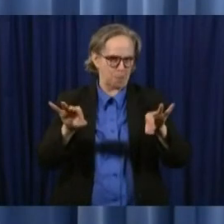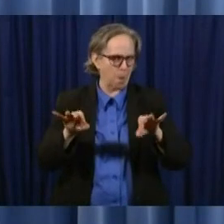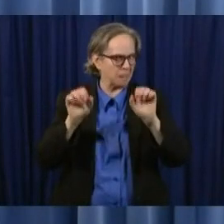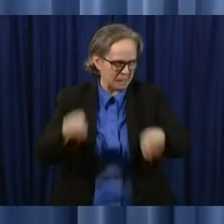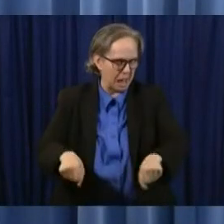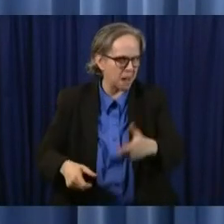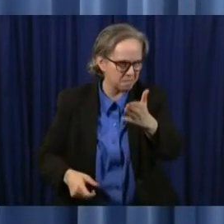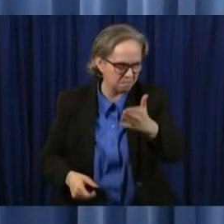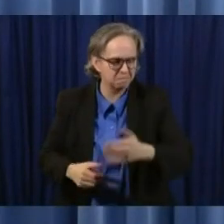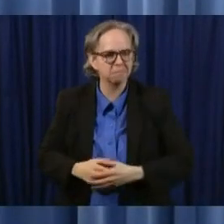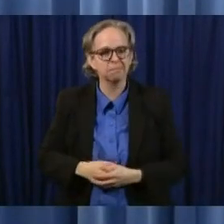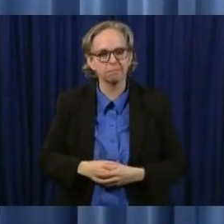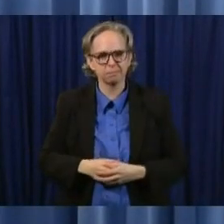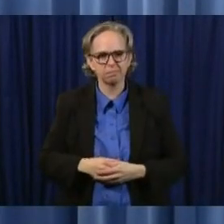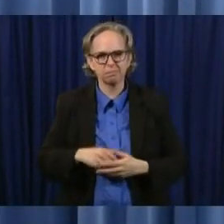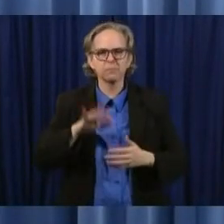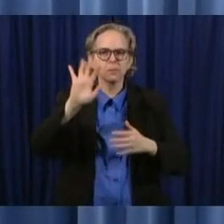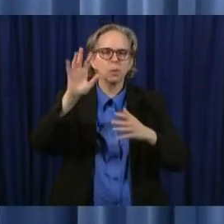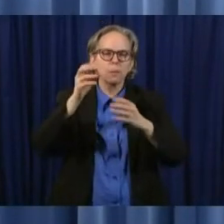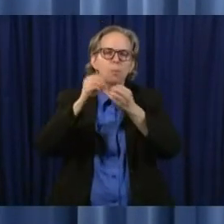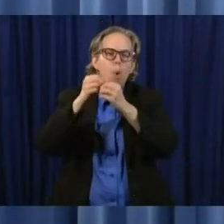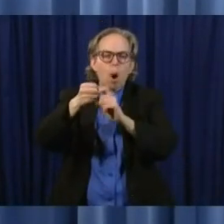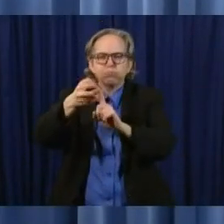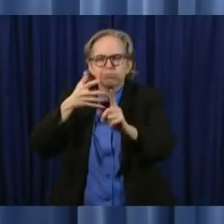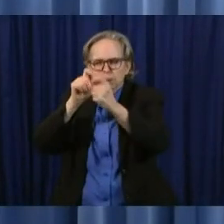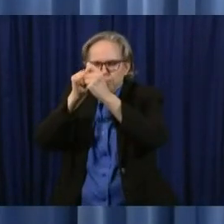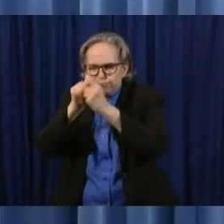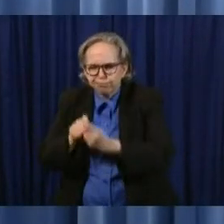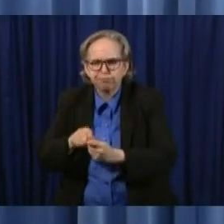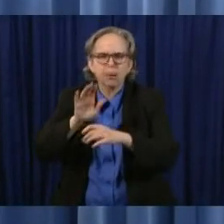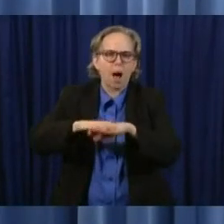more details and that will be put up online shortly